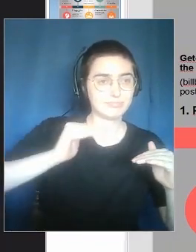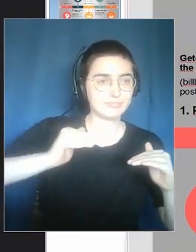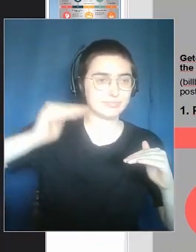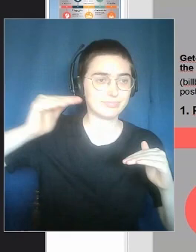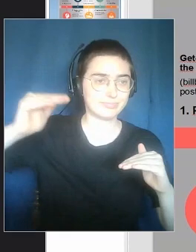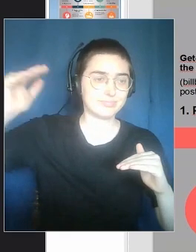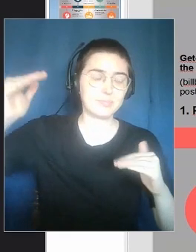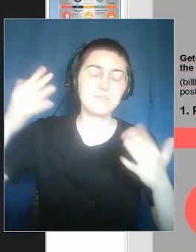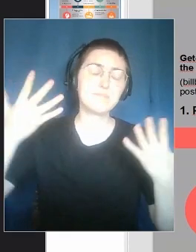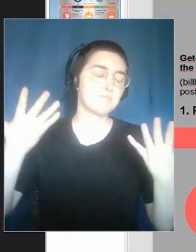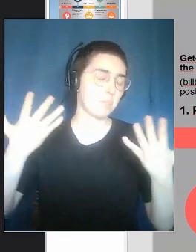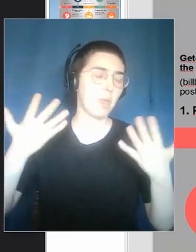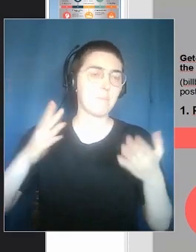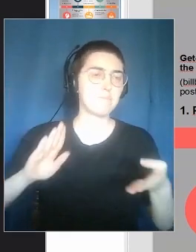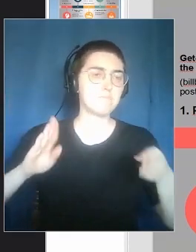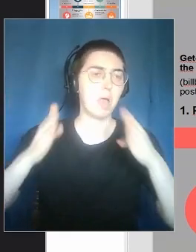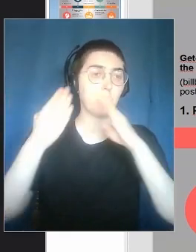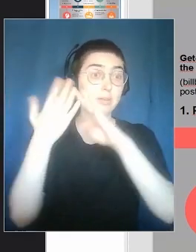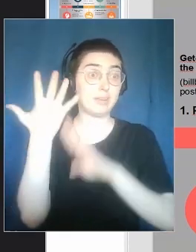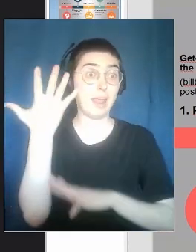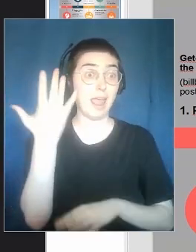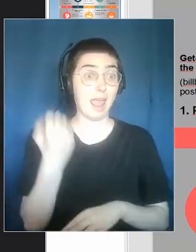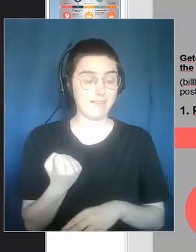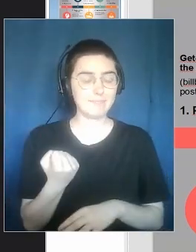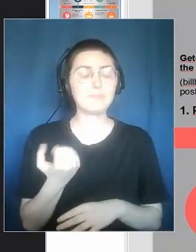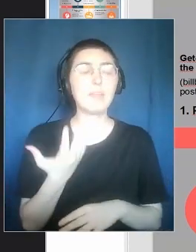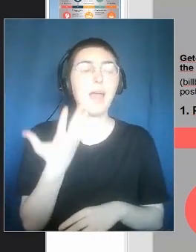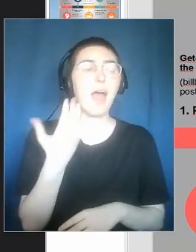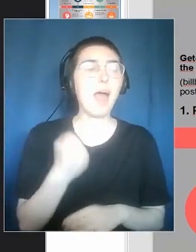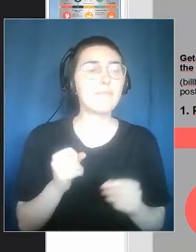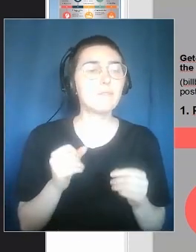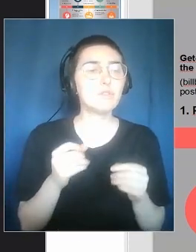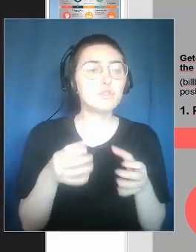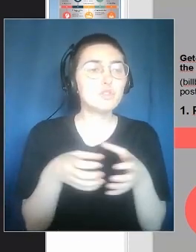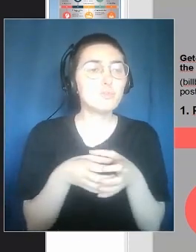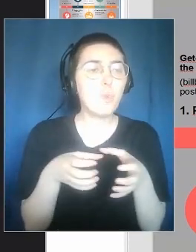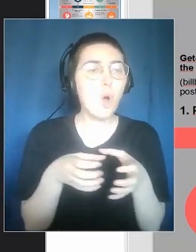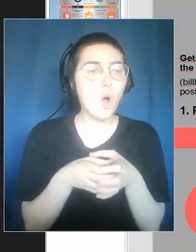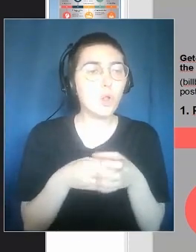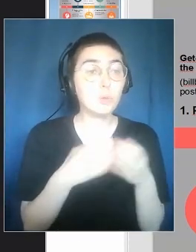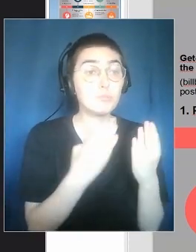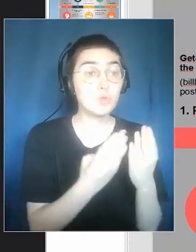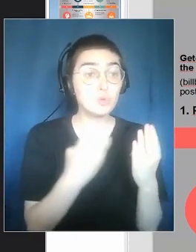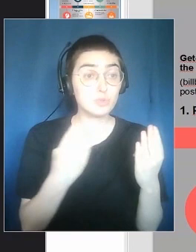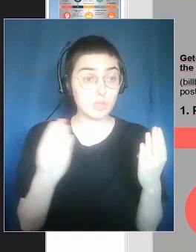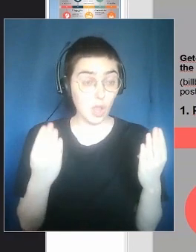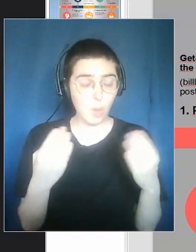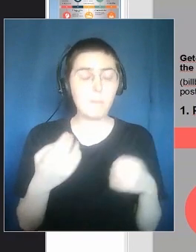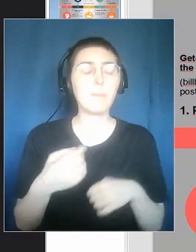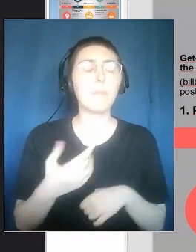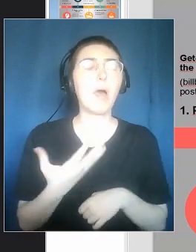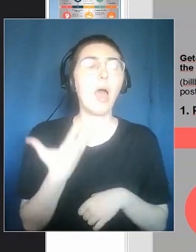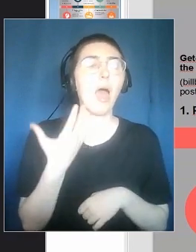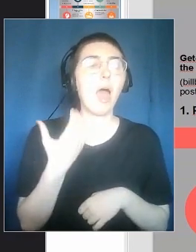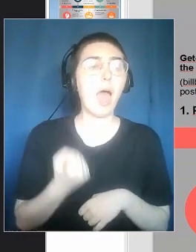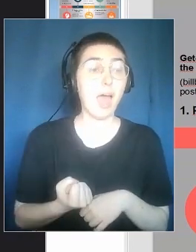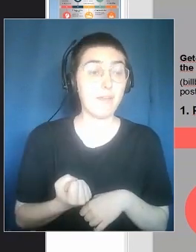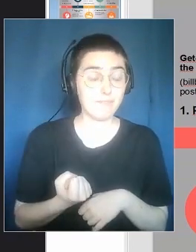height from the sea level.